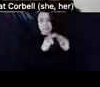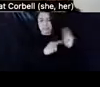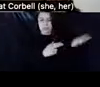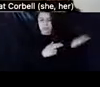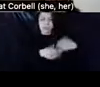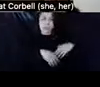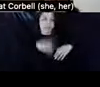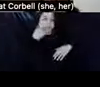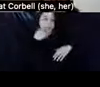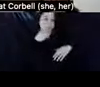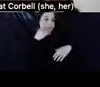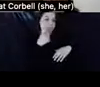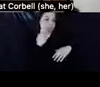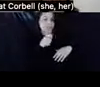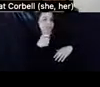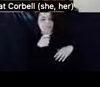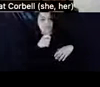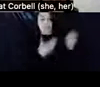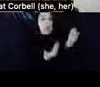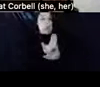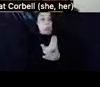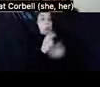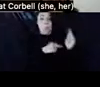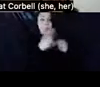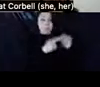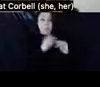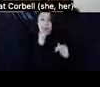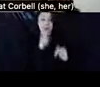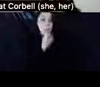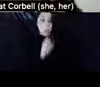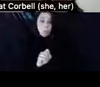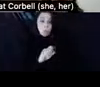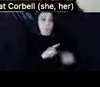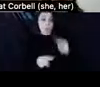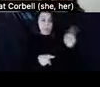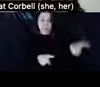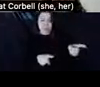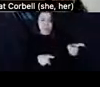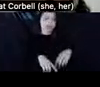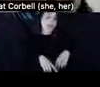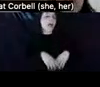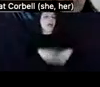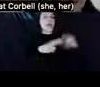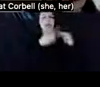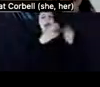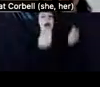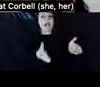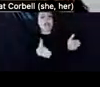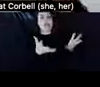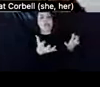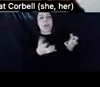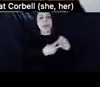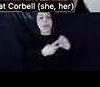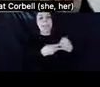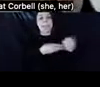subcontractors. And so it's a new building. So it's not even an old building, but to save money, they didn't want to have to pay for putting my stuff in